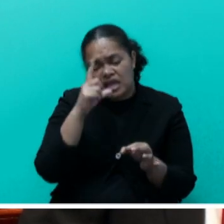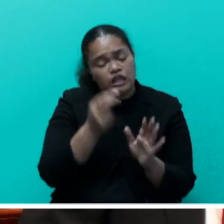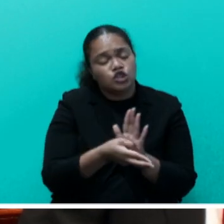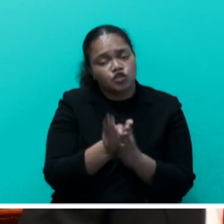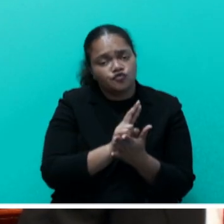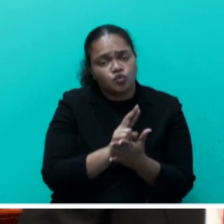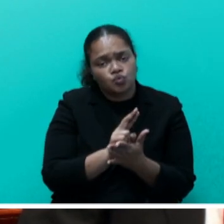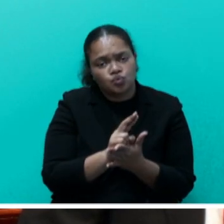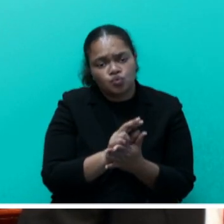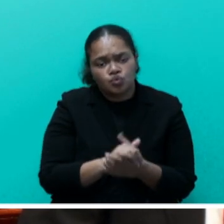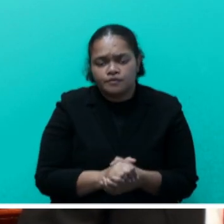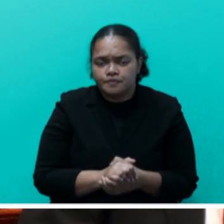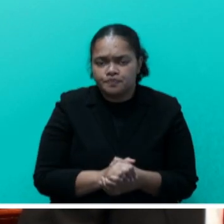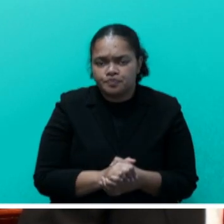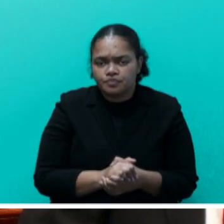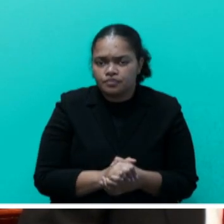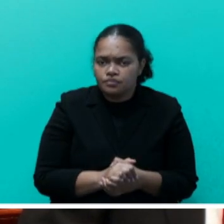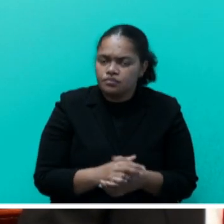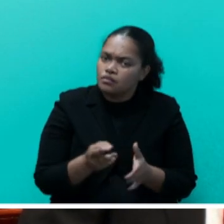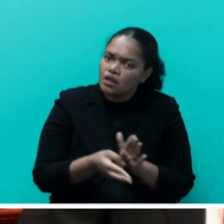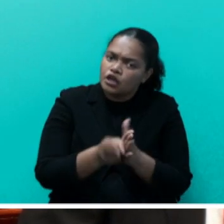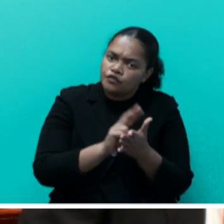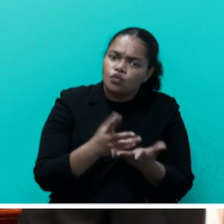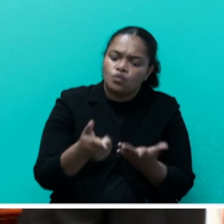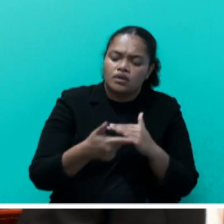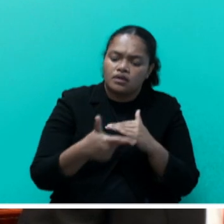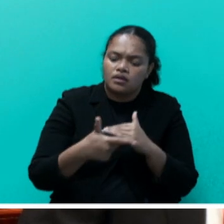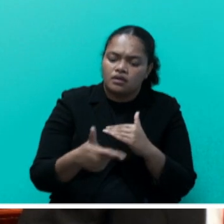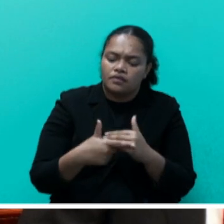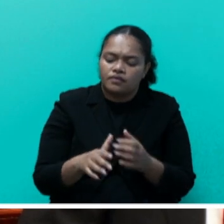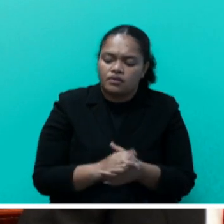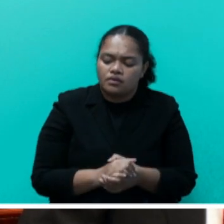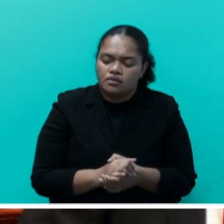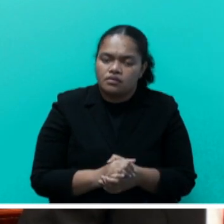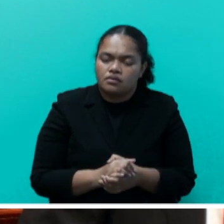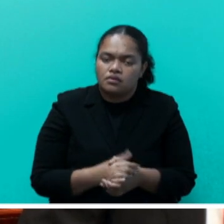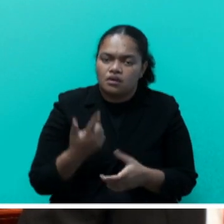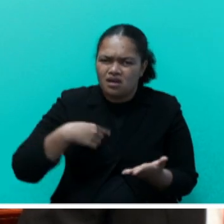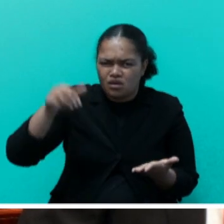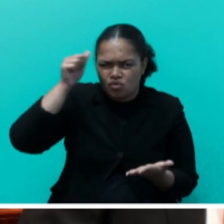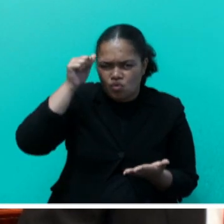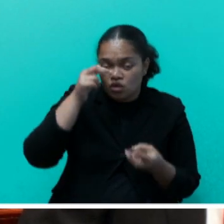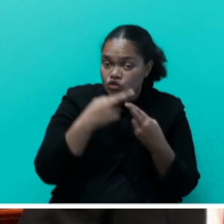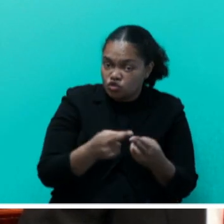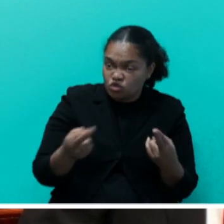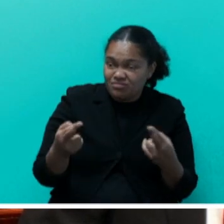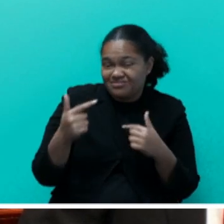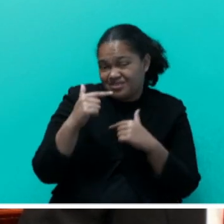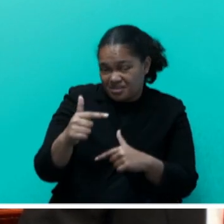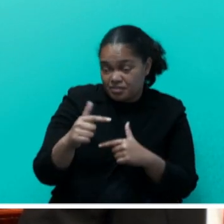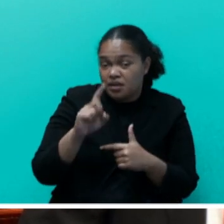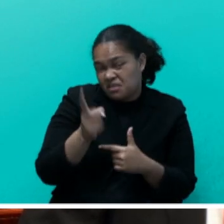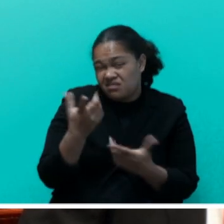at the operational level or tactical level? I know the resources are limited, but